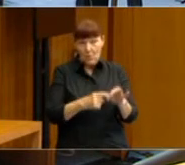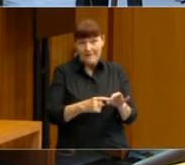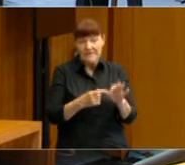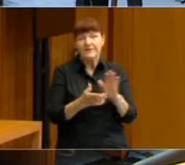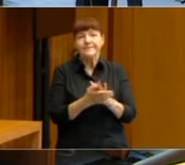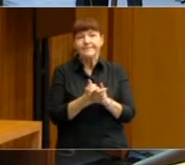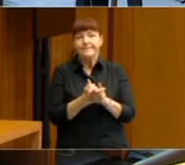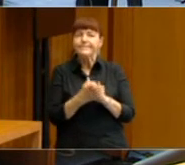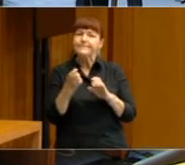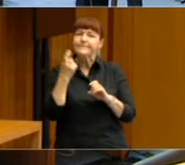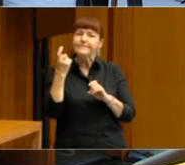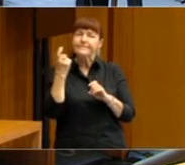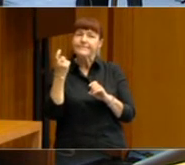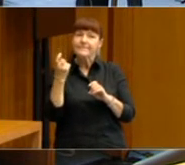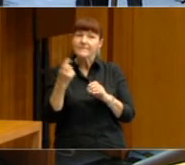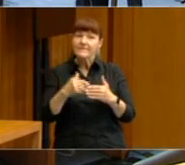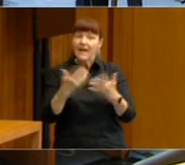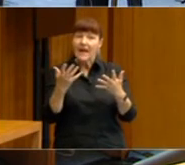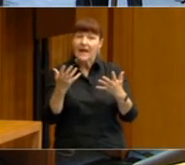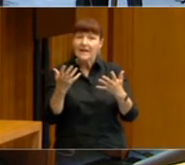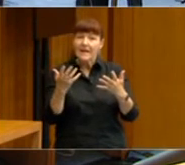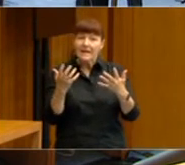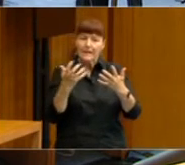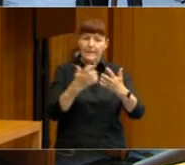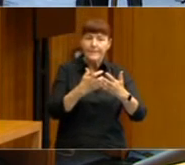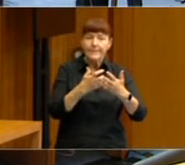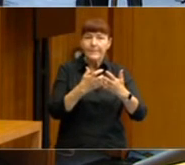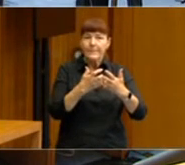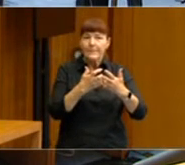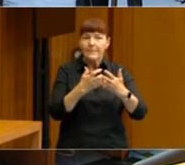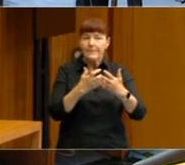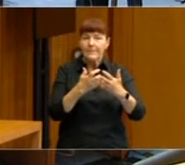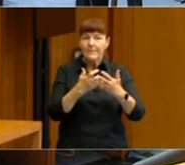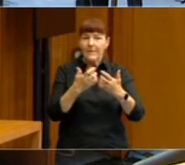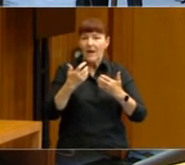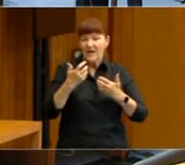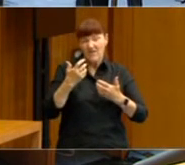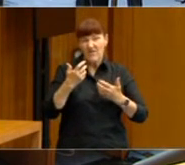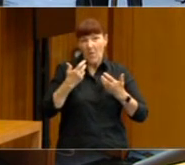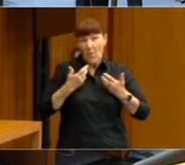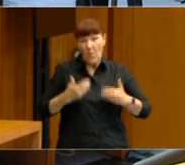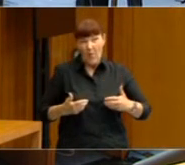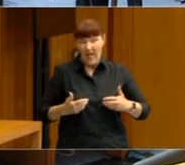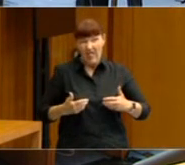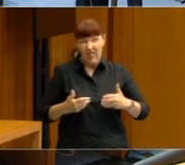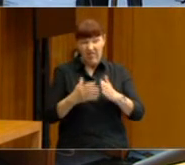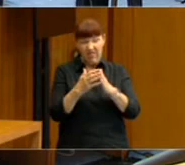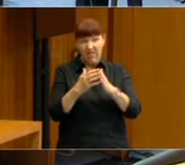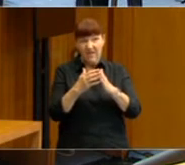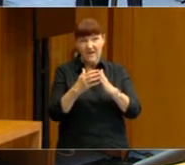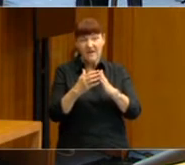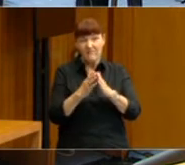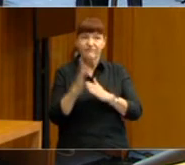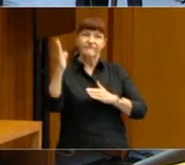wonder if there's any correlation between wealth inequality and the evidence